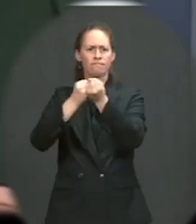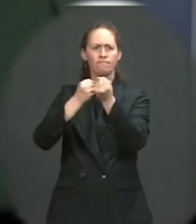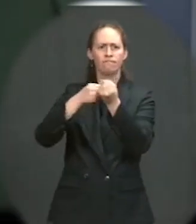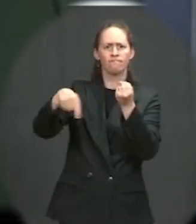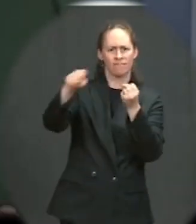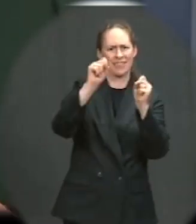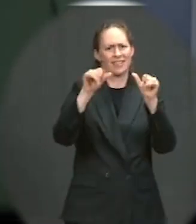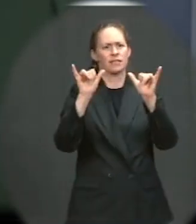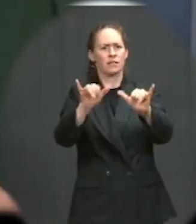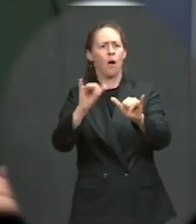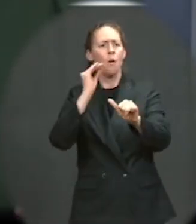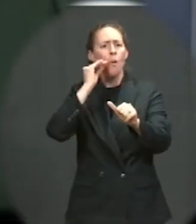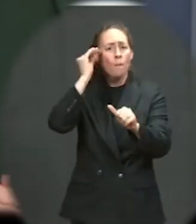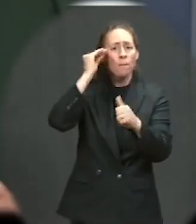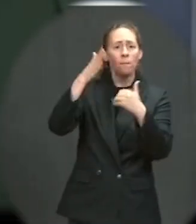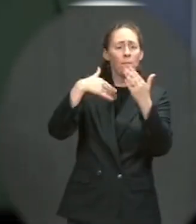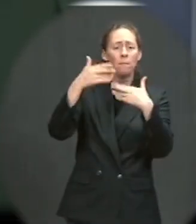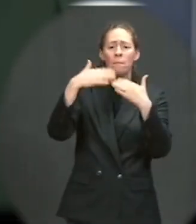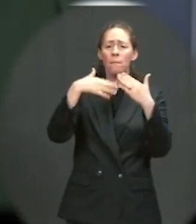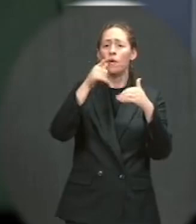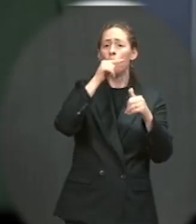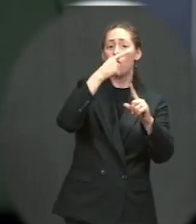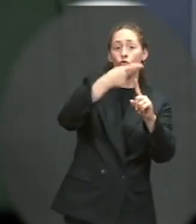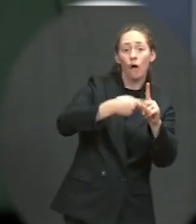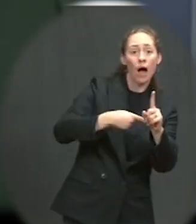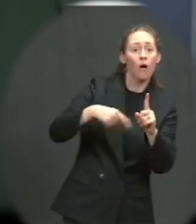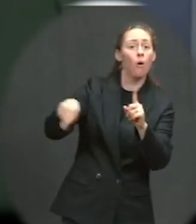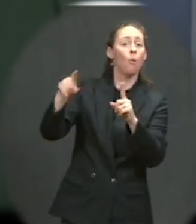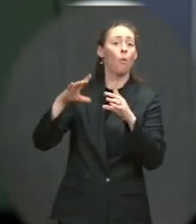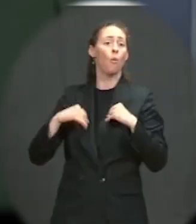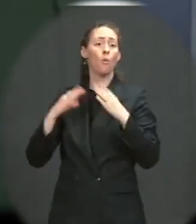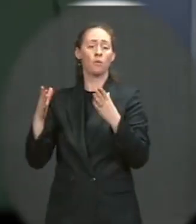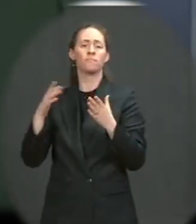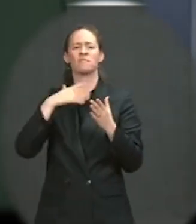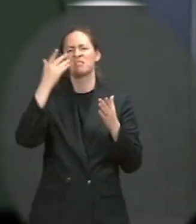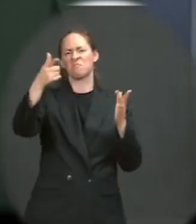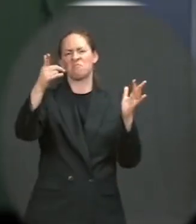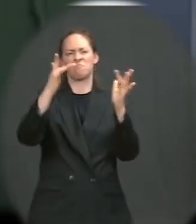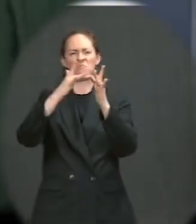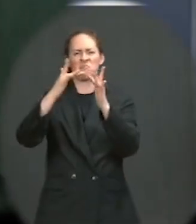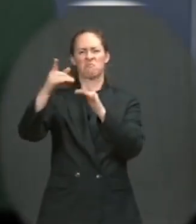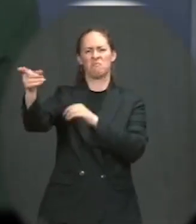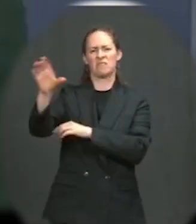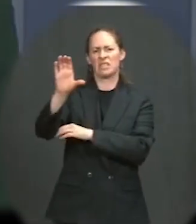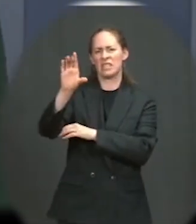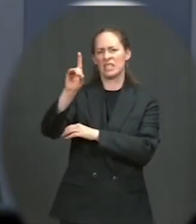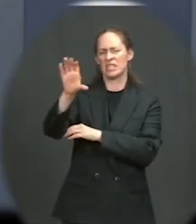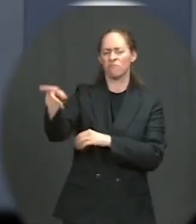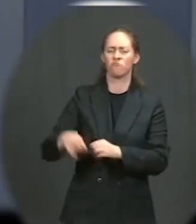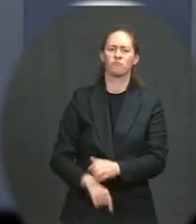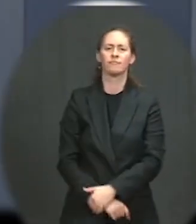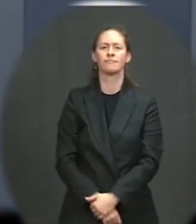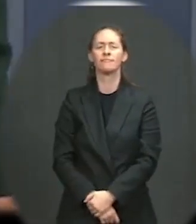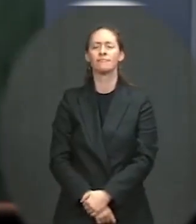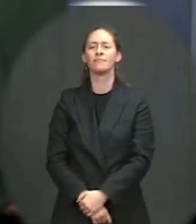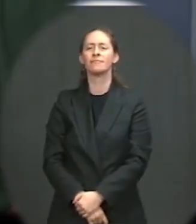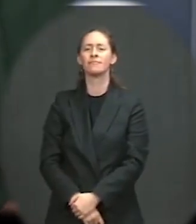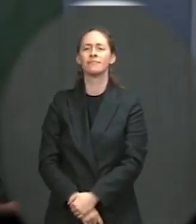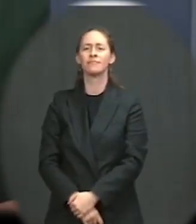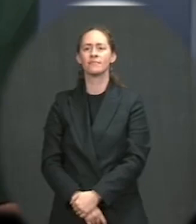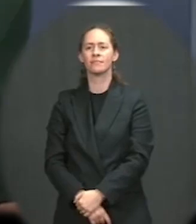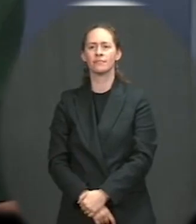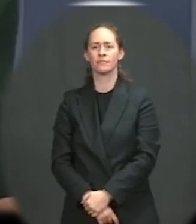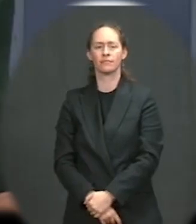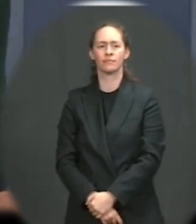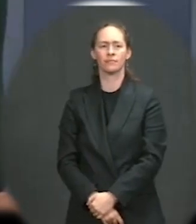renters or homeowners. But we'd certainly defer to the CDC on their decision and their timeline. Go ahead. Thanks, Jen. The Miami Police Chief,